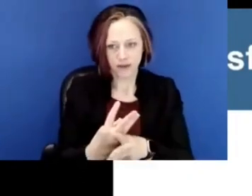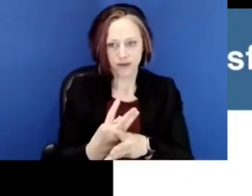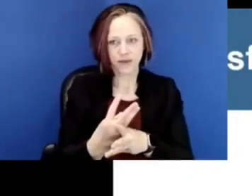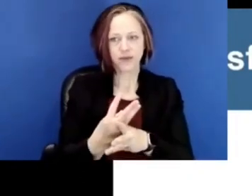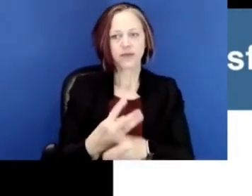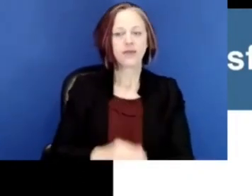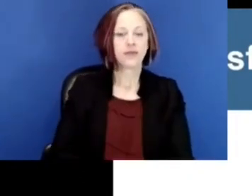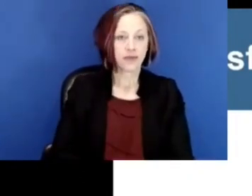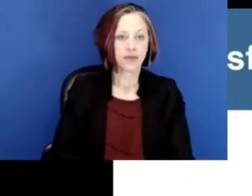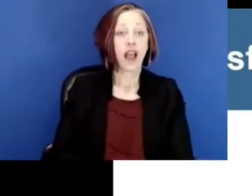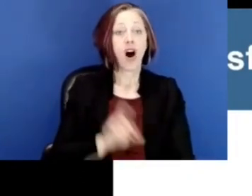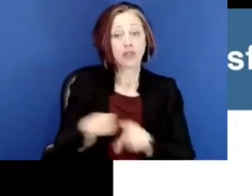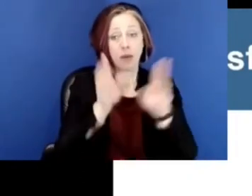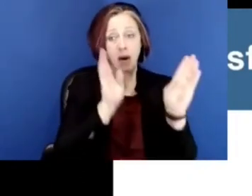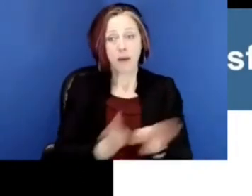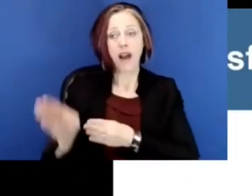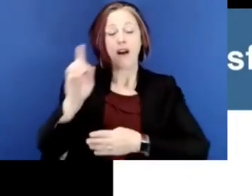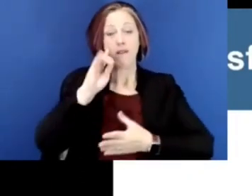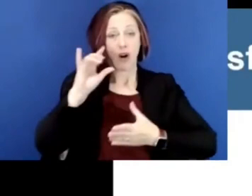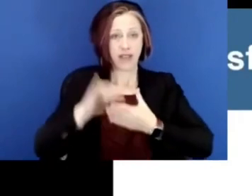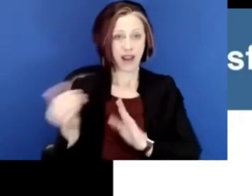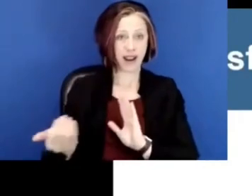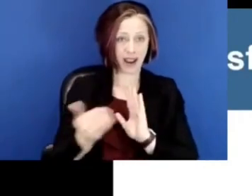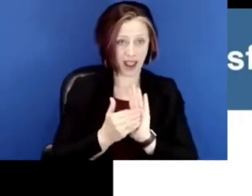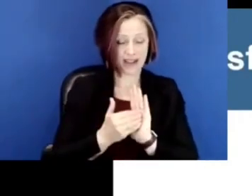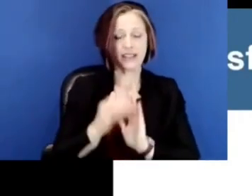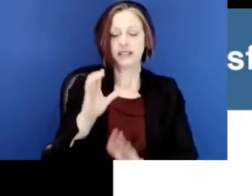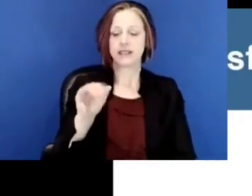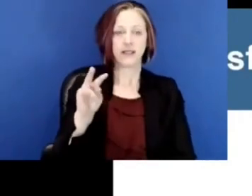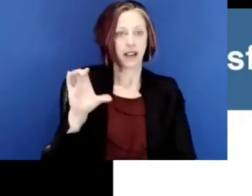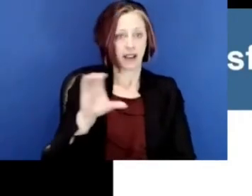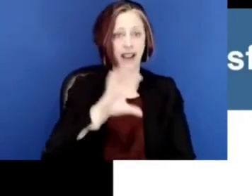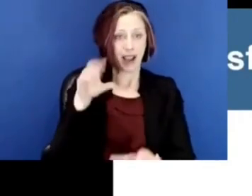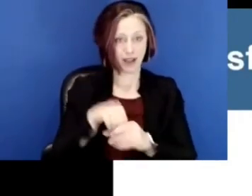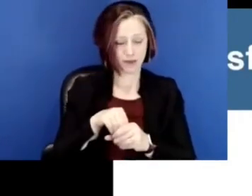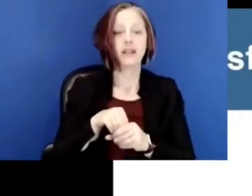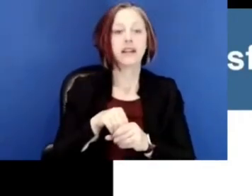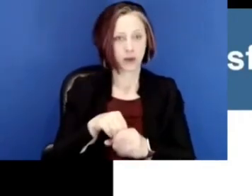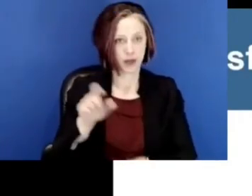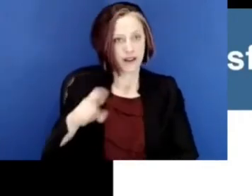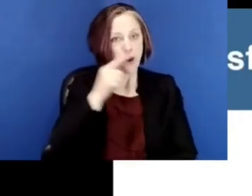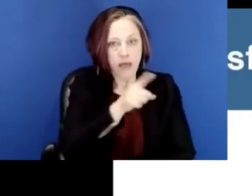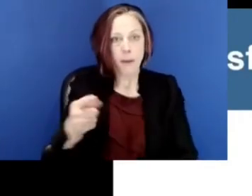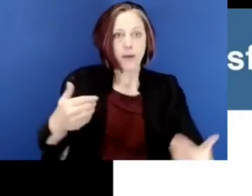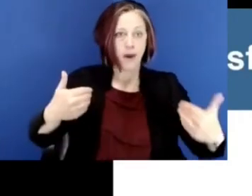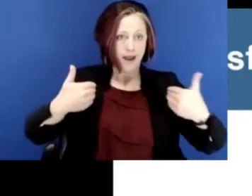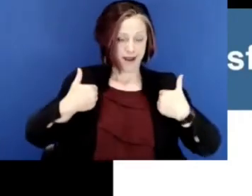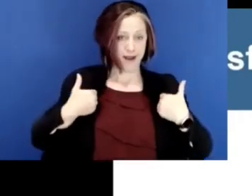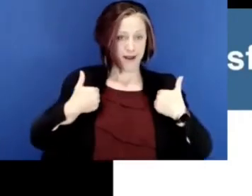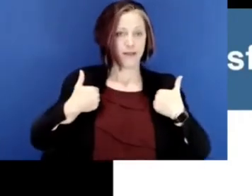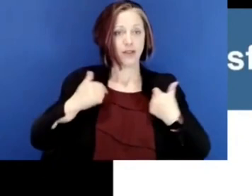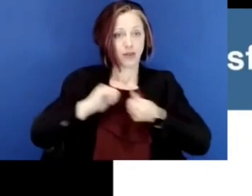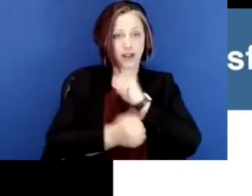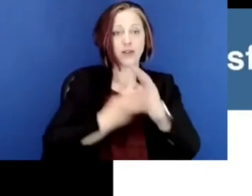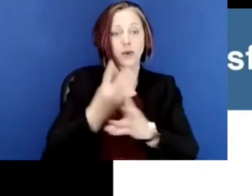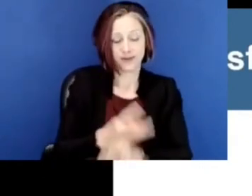a sense of agency, and prepares them for the kind of civic engagement that we will need for them to have to